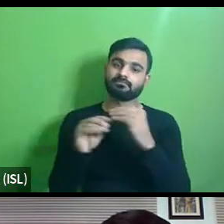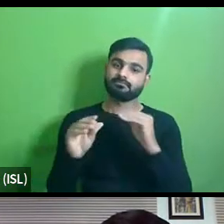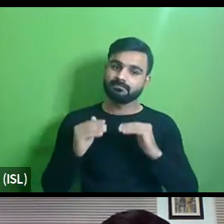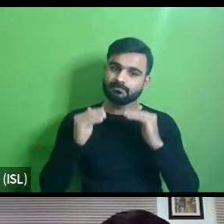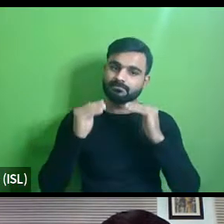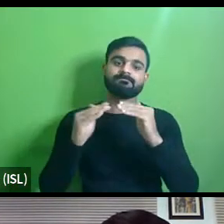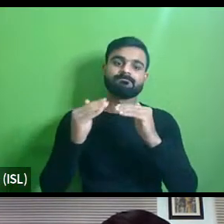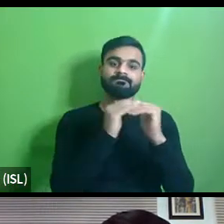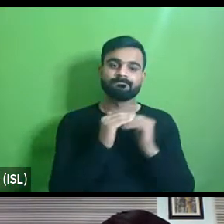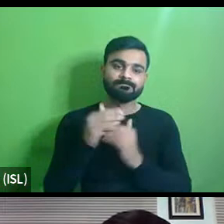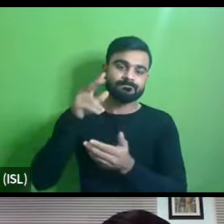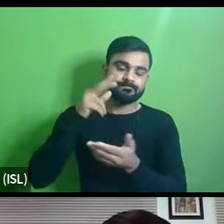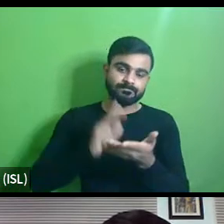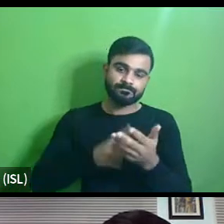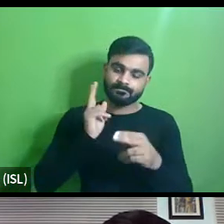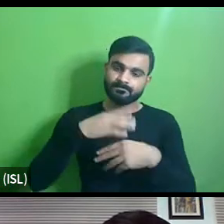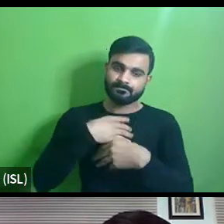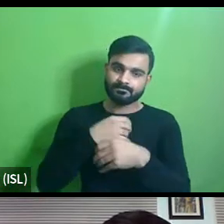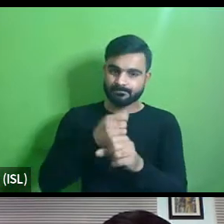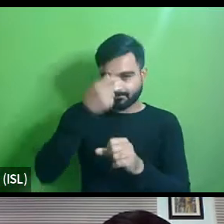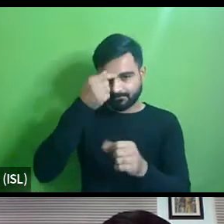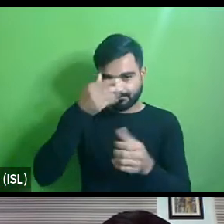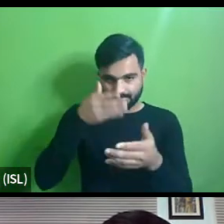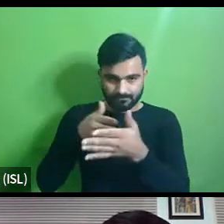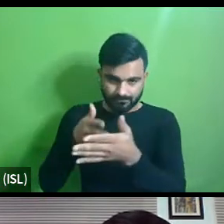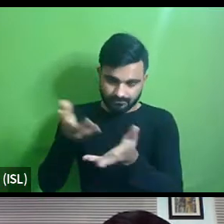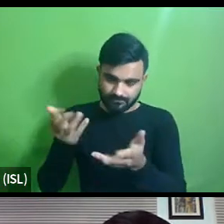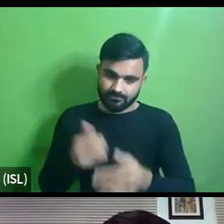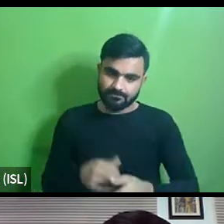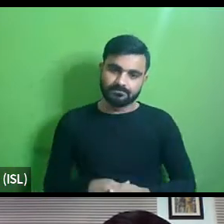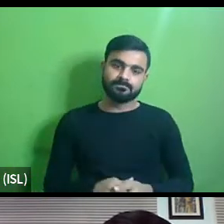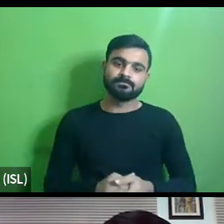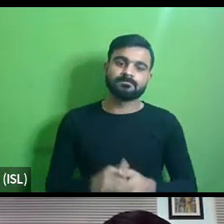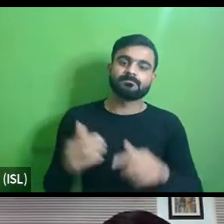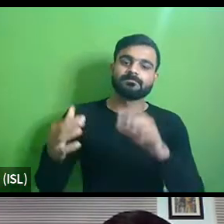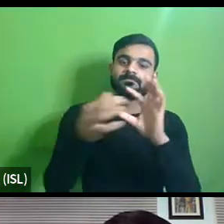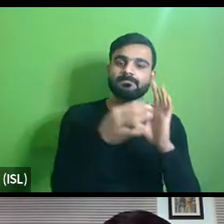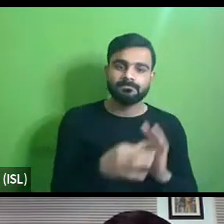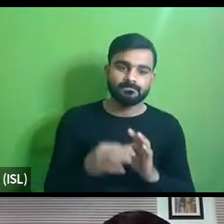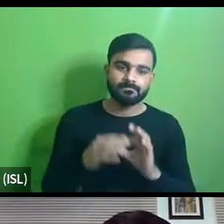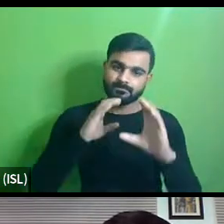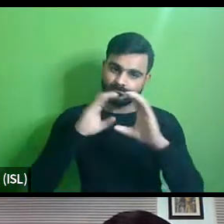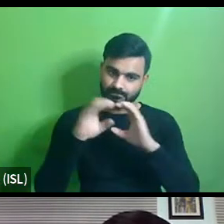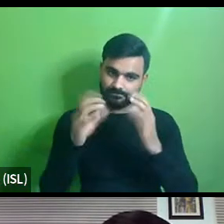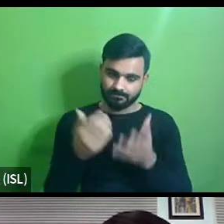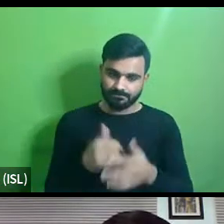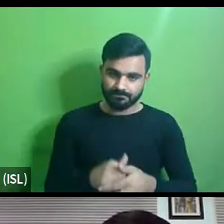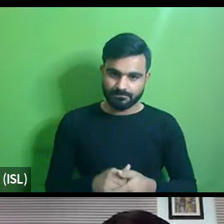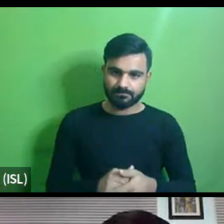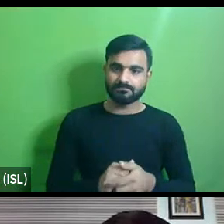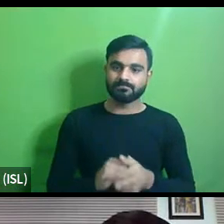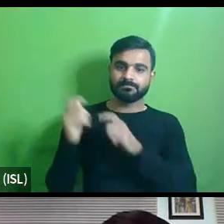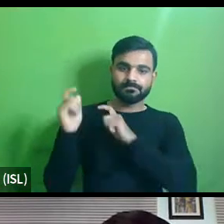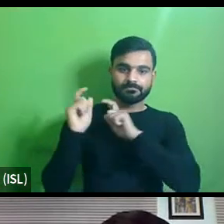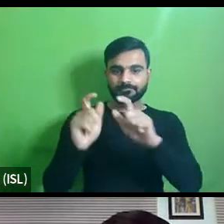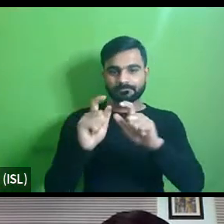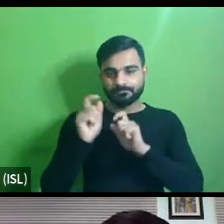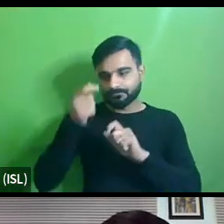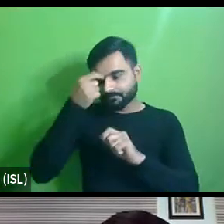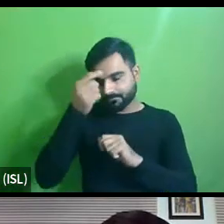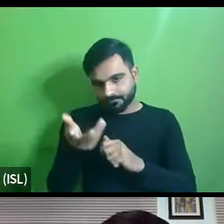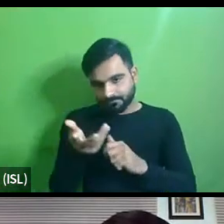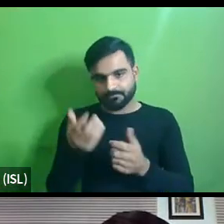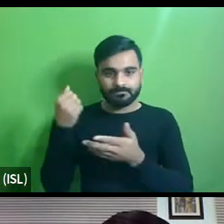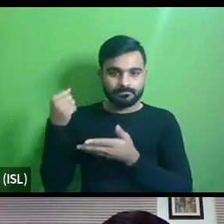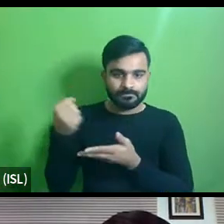uh this creates problems in terms of uh delayed implementation uh logistical problems sometimes the budget